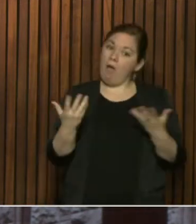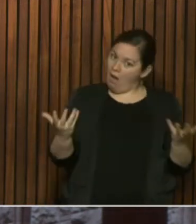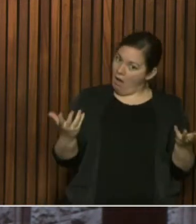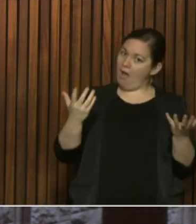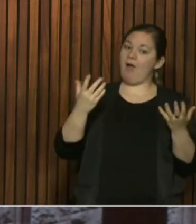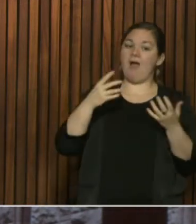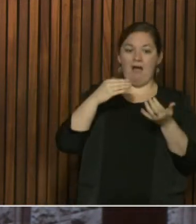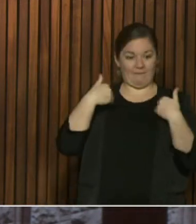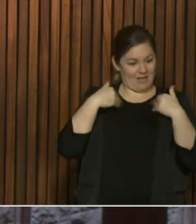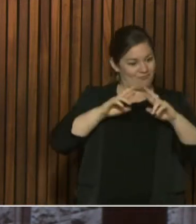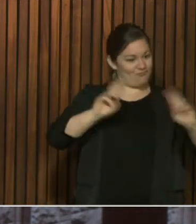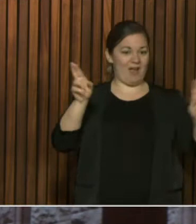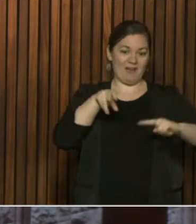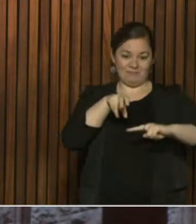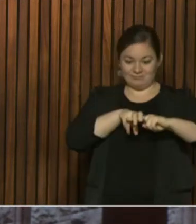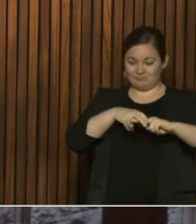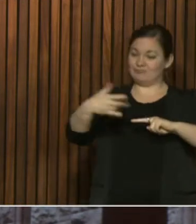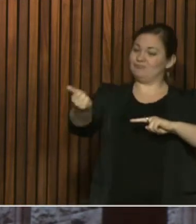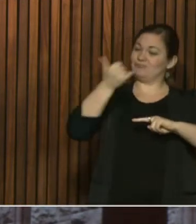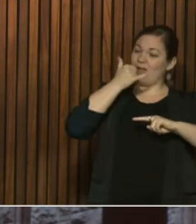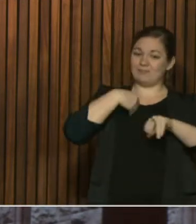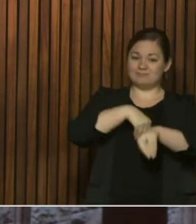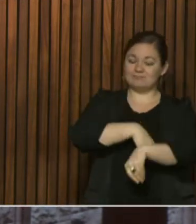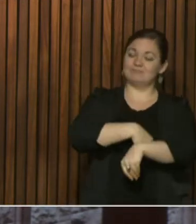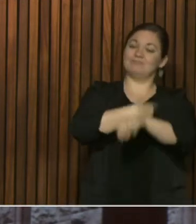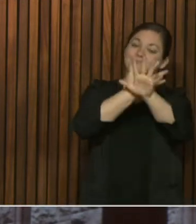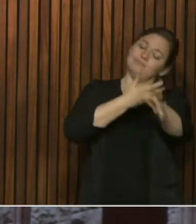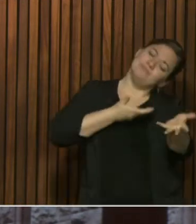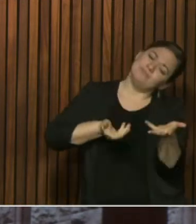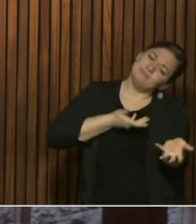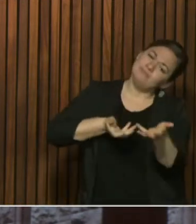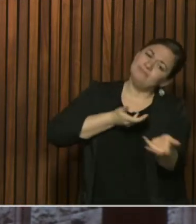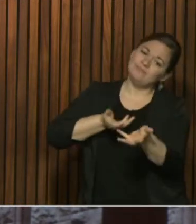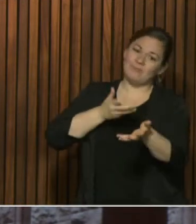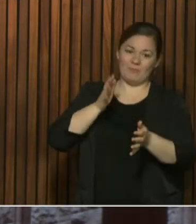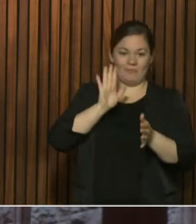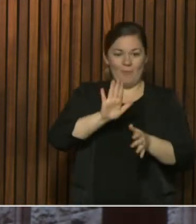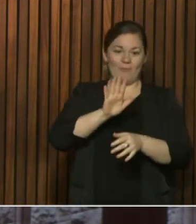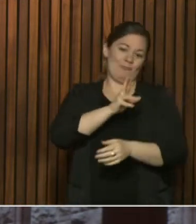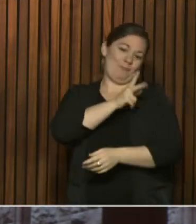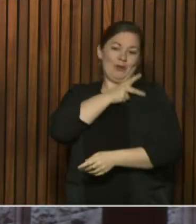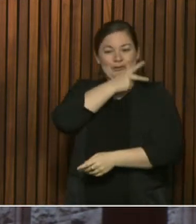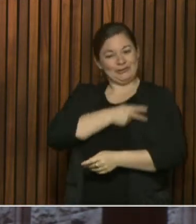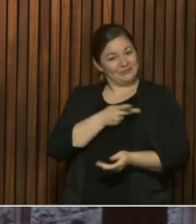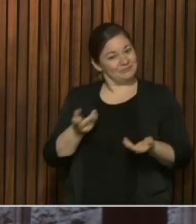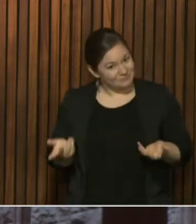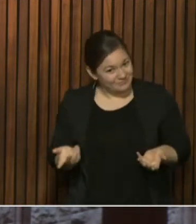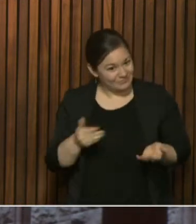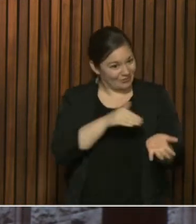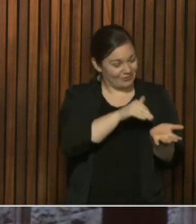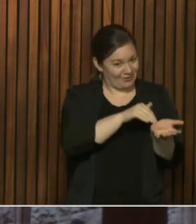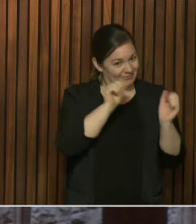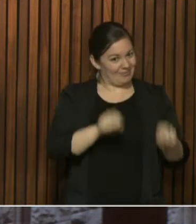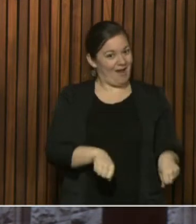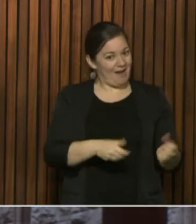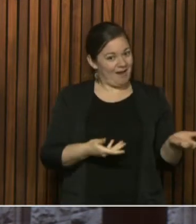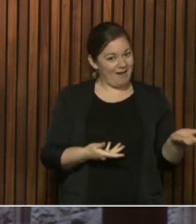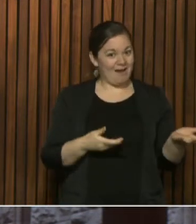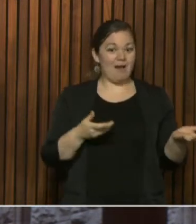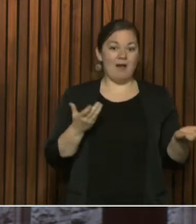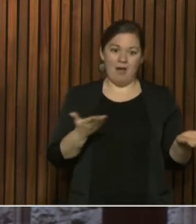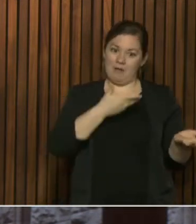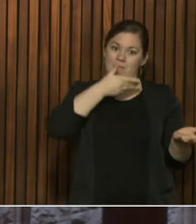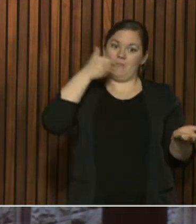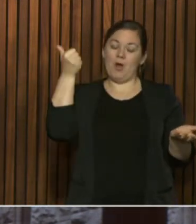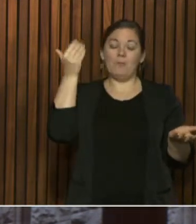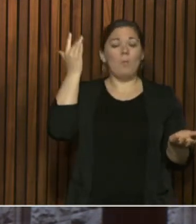calls and to answer questions and concerns from some of their patients. And, of course, they would be even better prepared because they